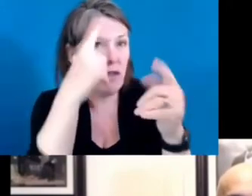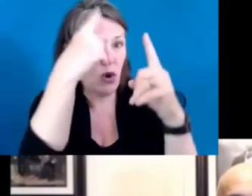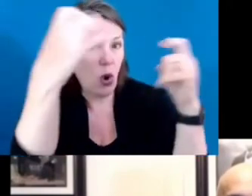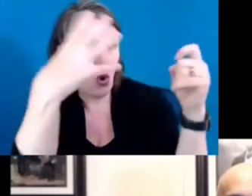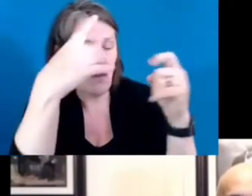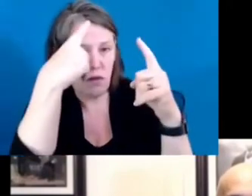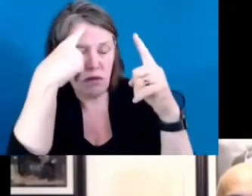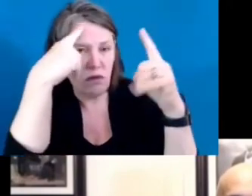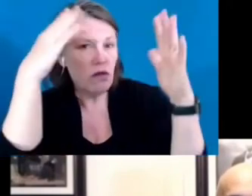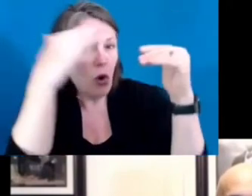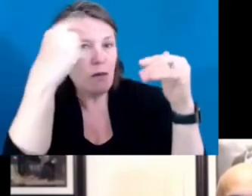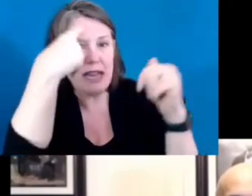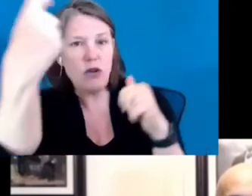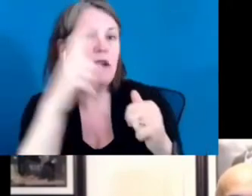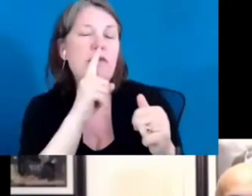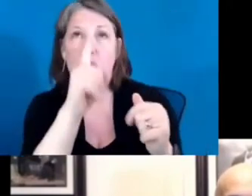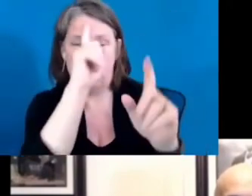Over that time period,